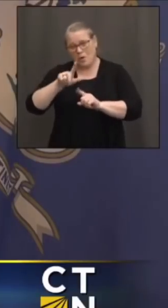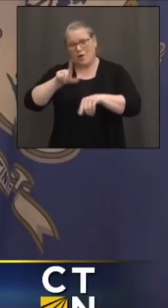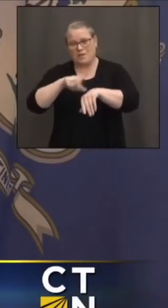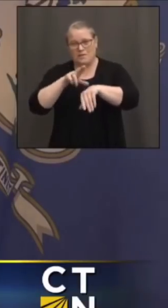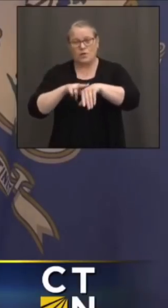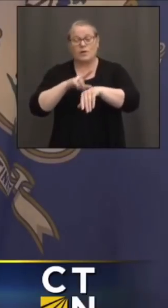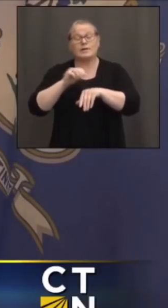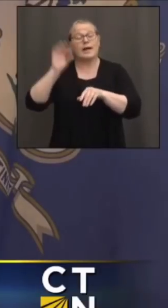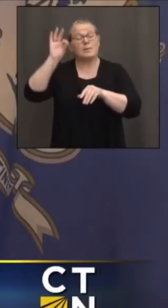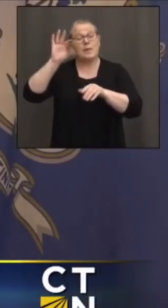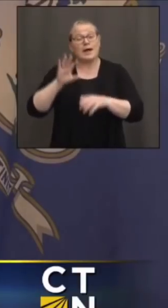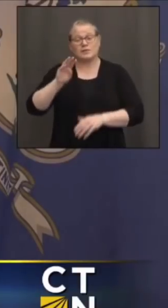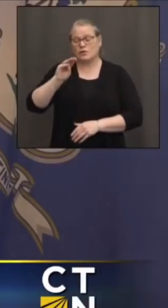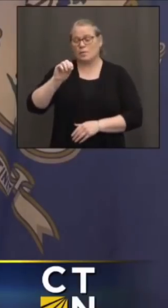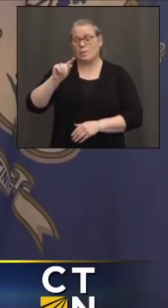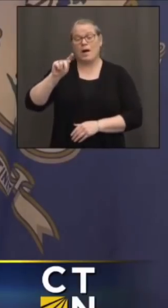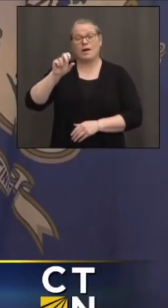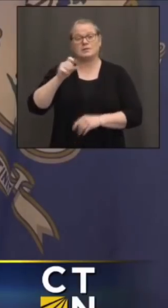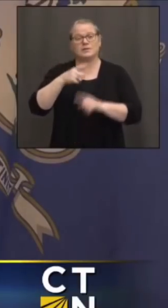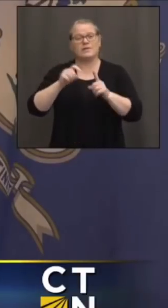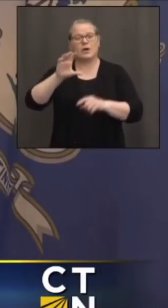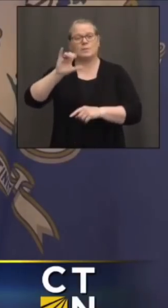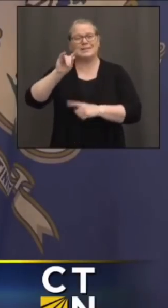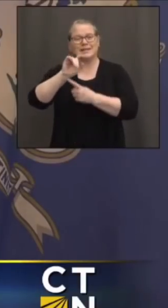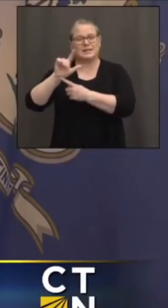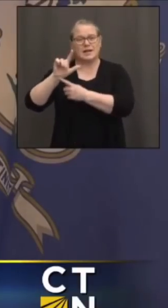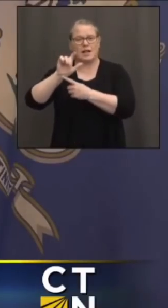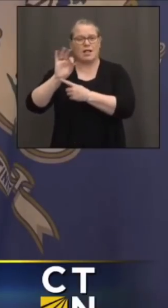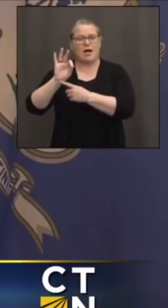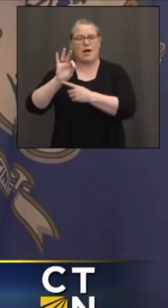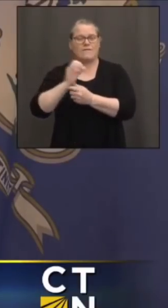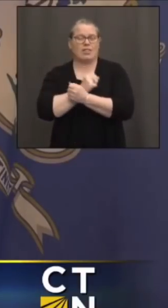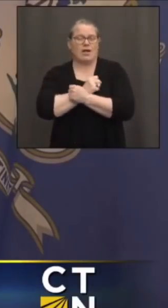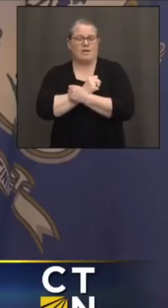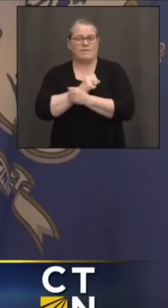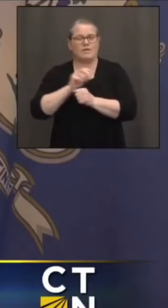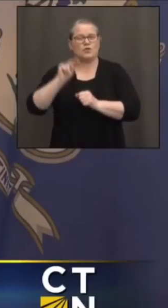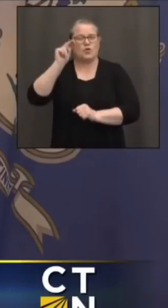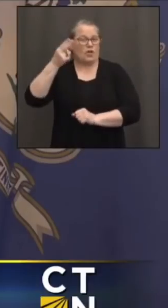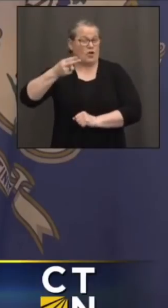Pastor Mott from the Citadel of Love in North Hartford.